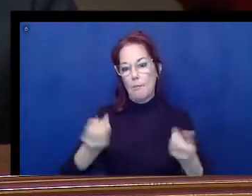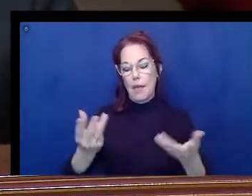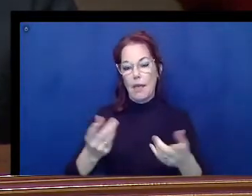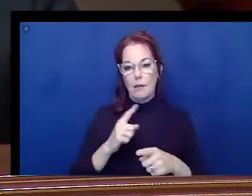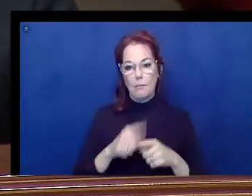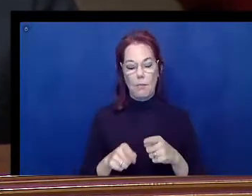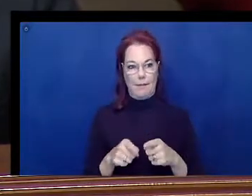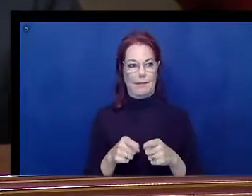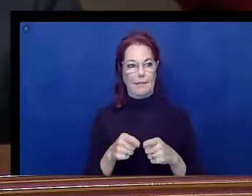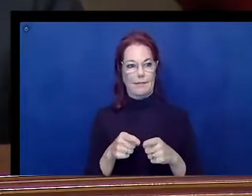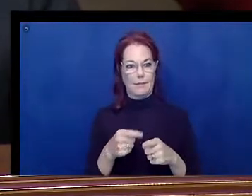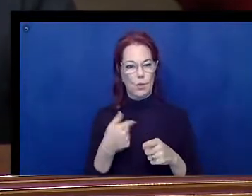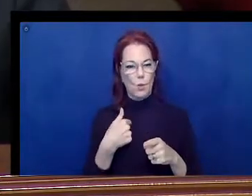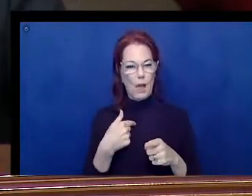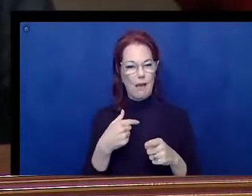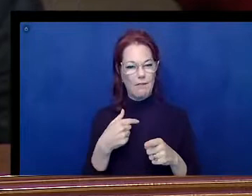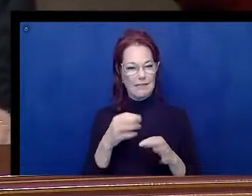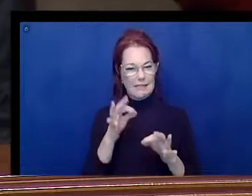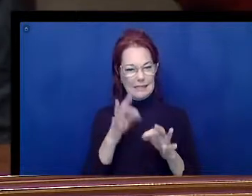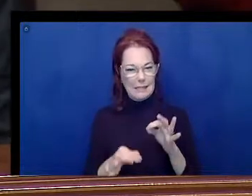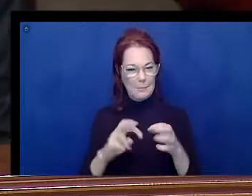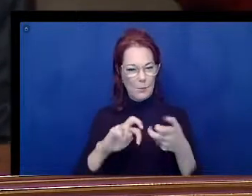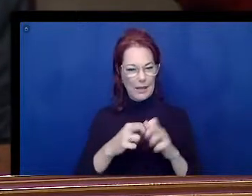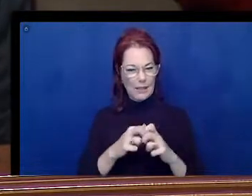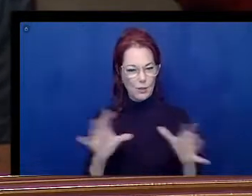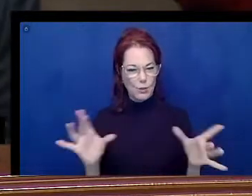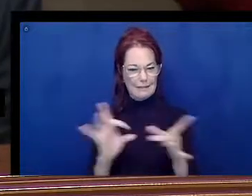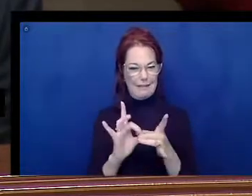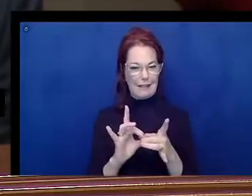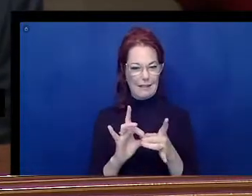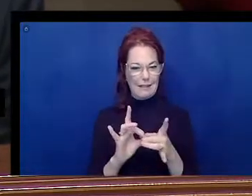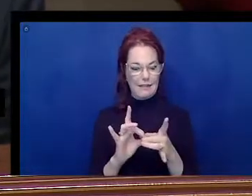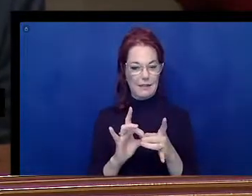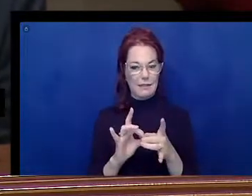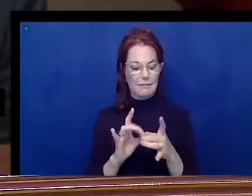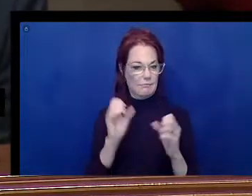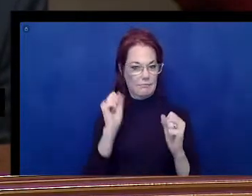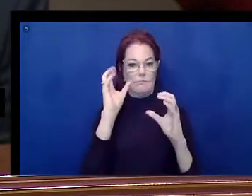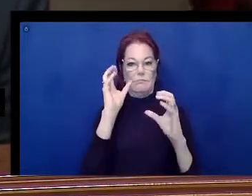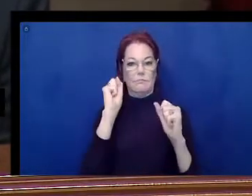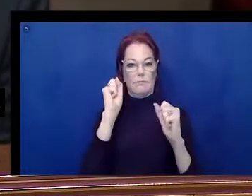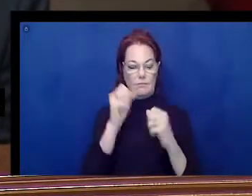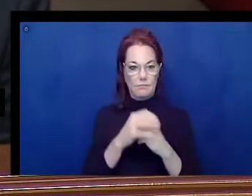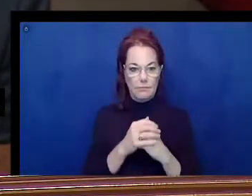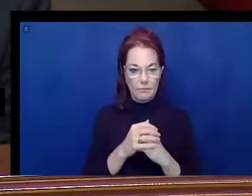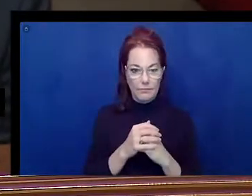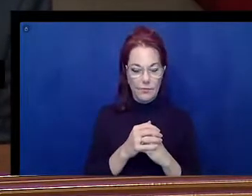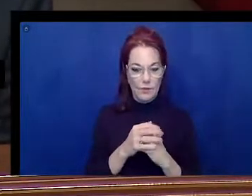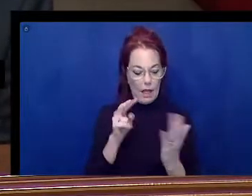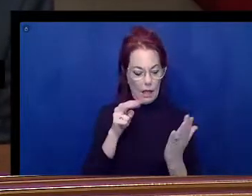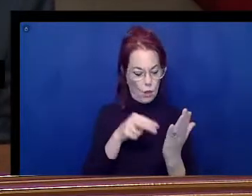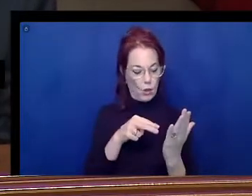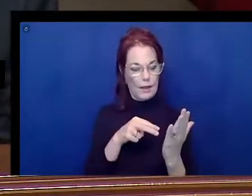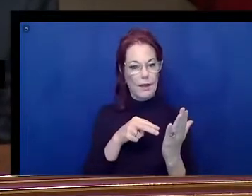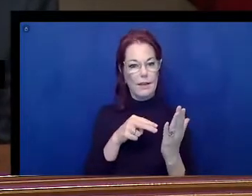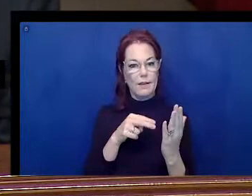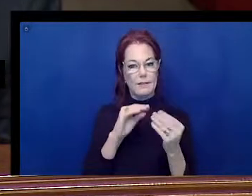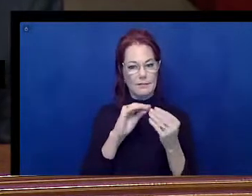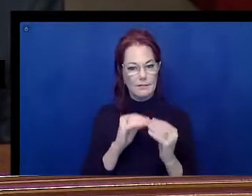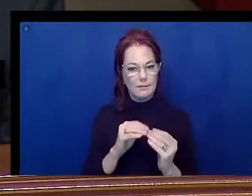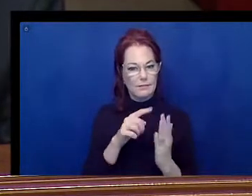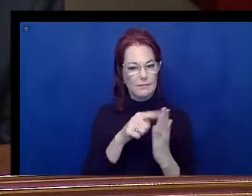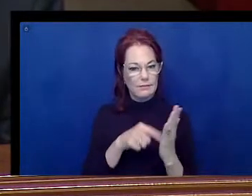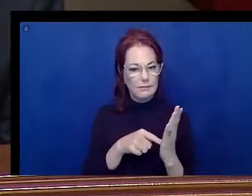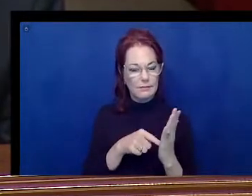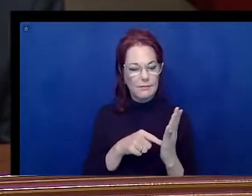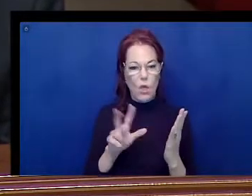of connectivity, you look at the stats here, which in the Information Technology Innovation Foundation, 30